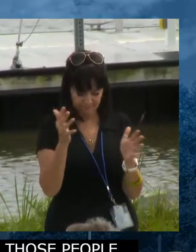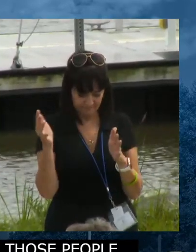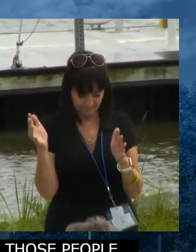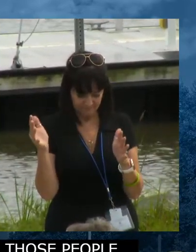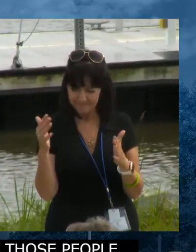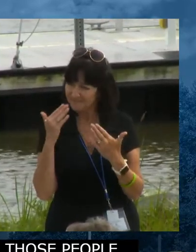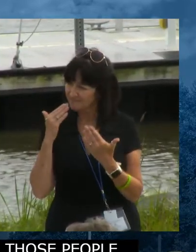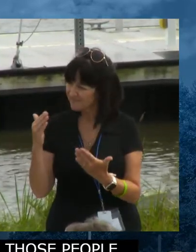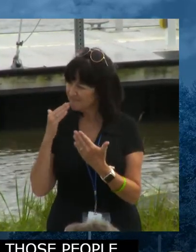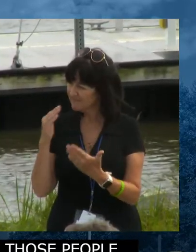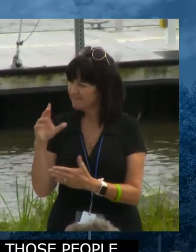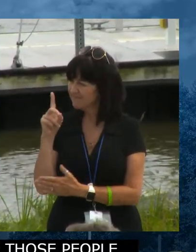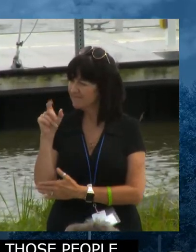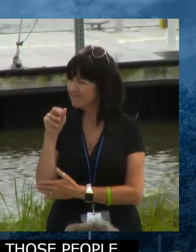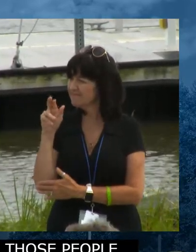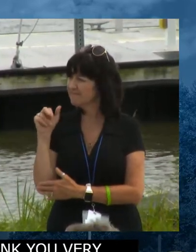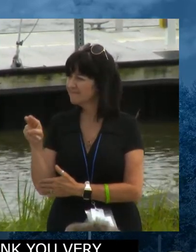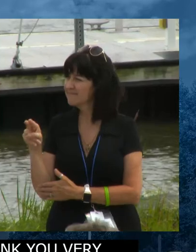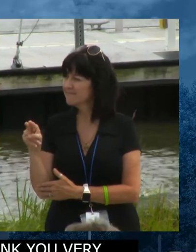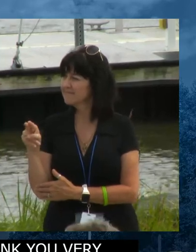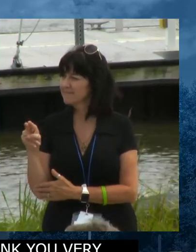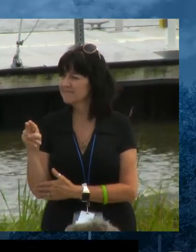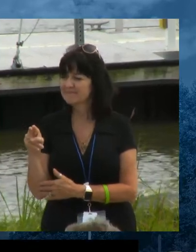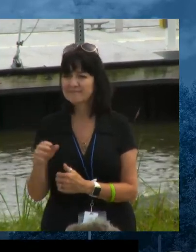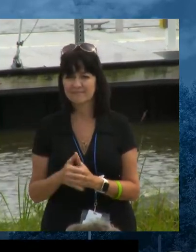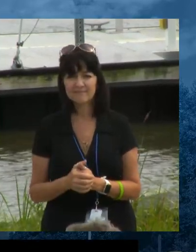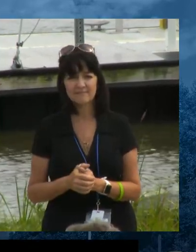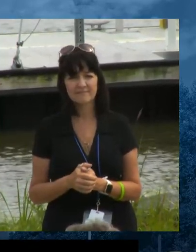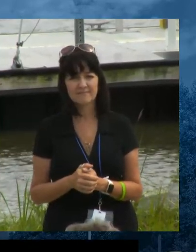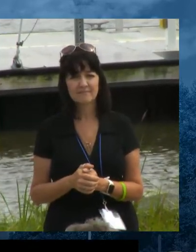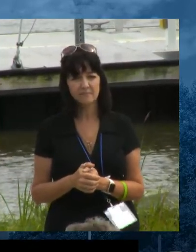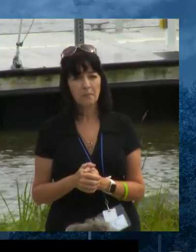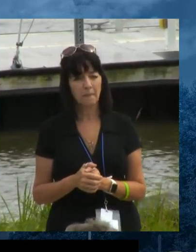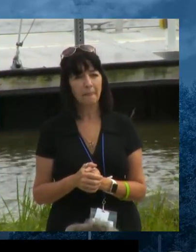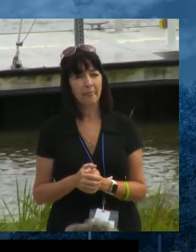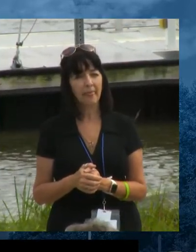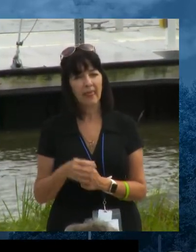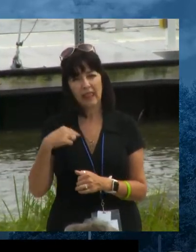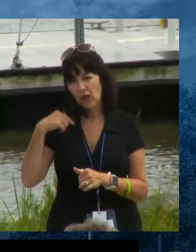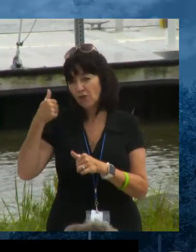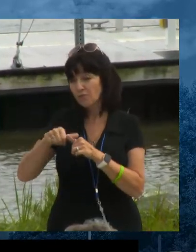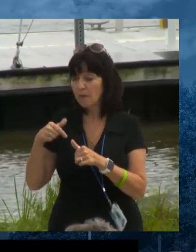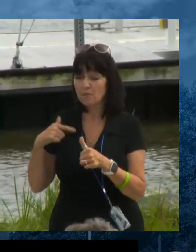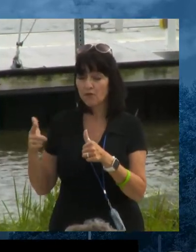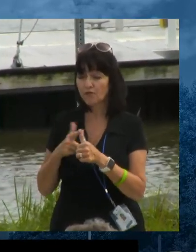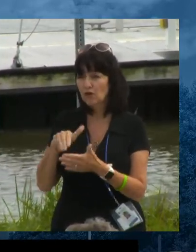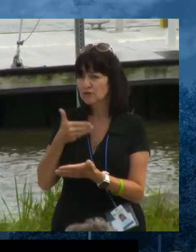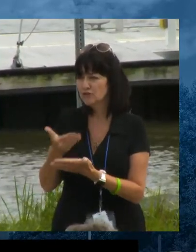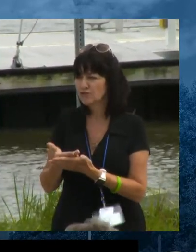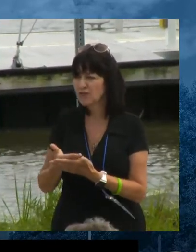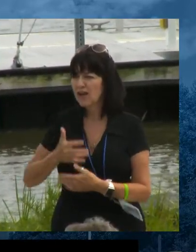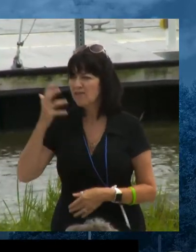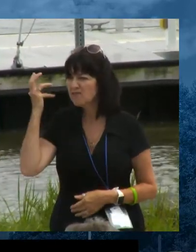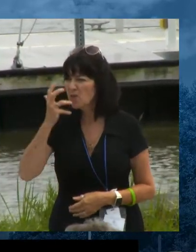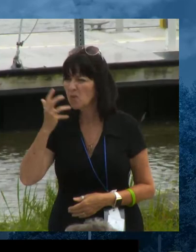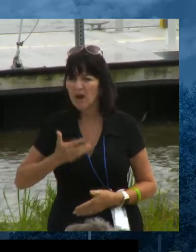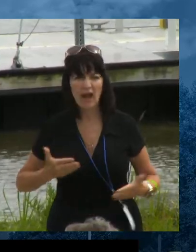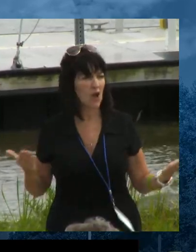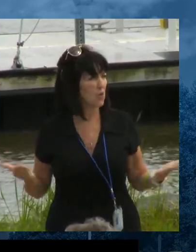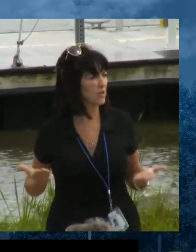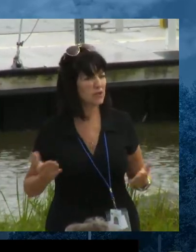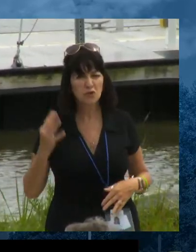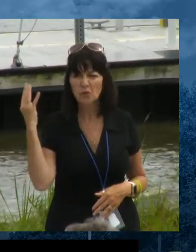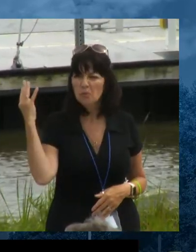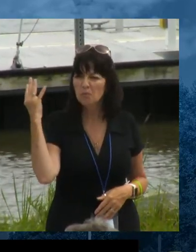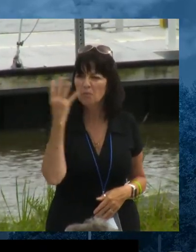Thanks, Darren. Um, one of the things that was said most to me when I first got here was, wow, this is fabulous weather.